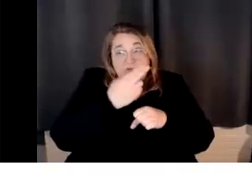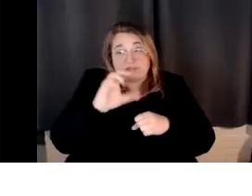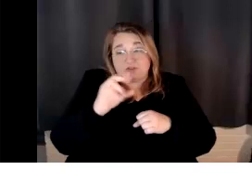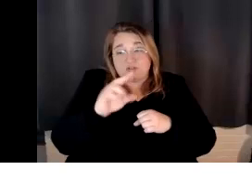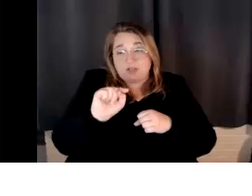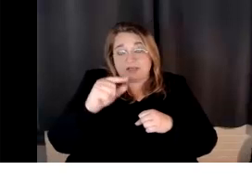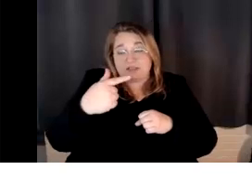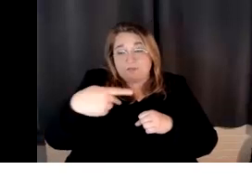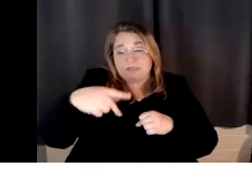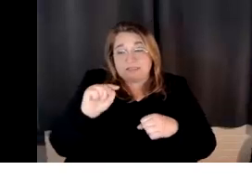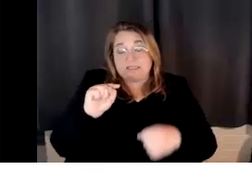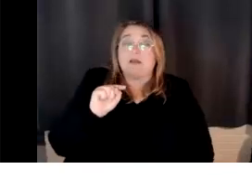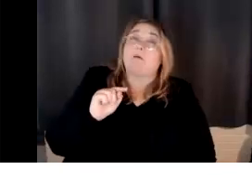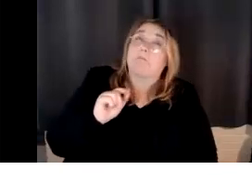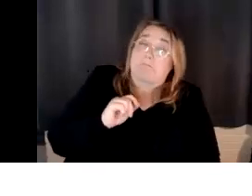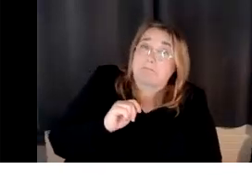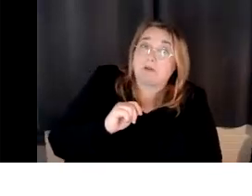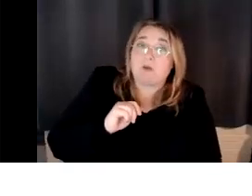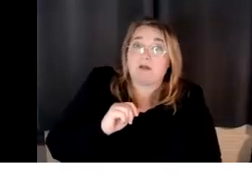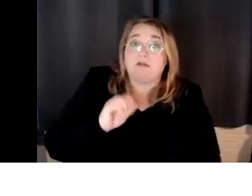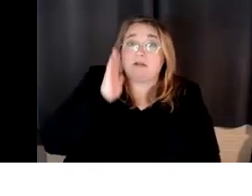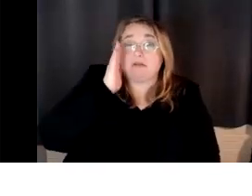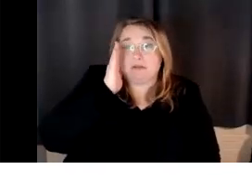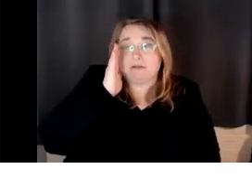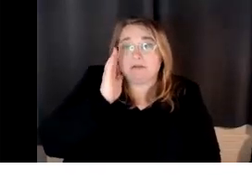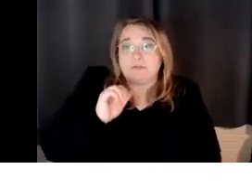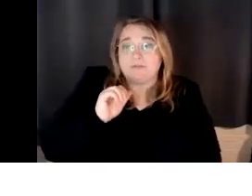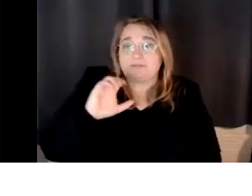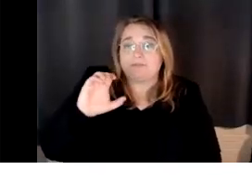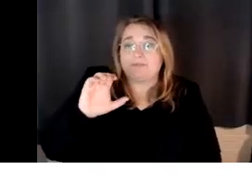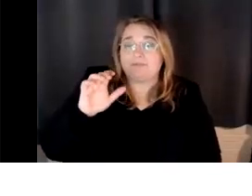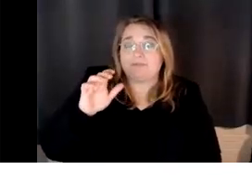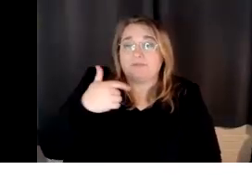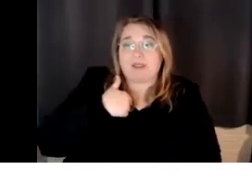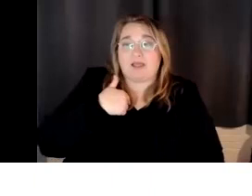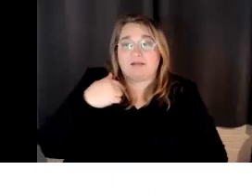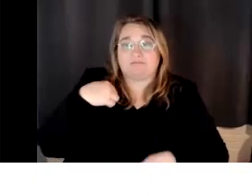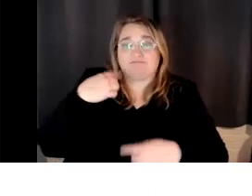about chat GPT, just building these chat bots. Um,